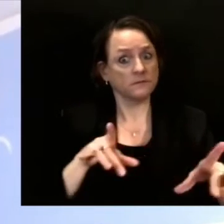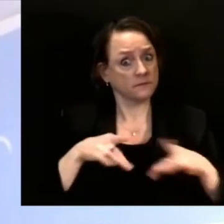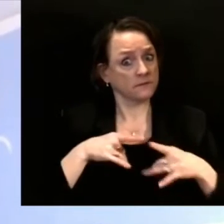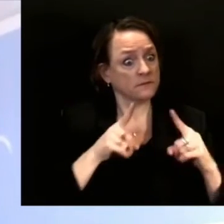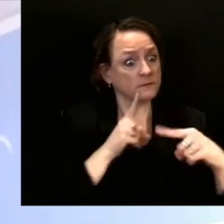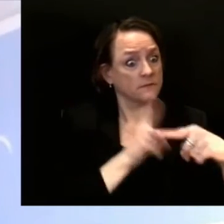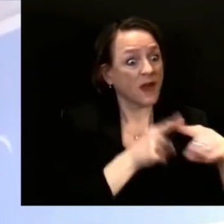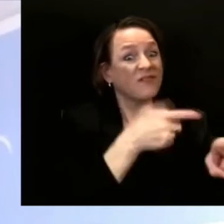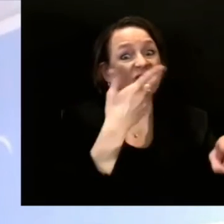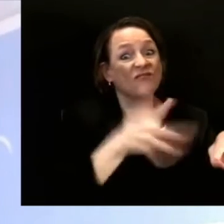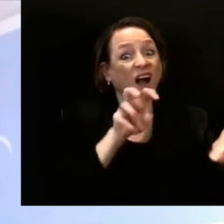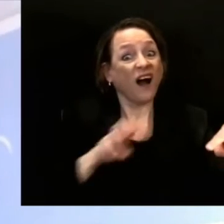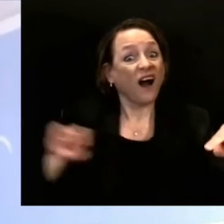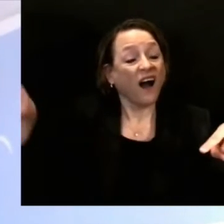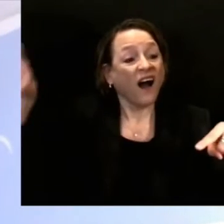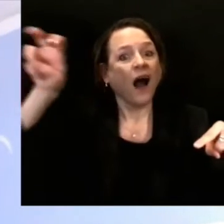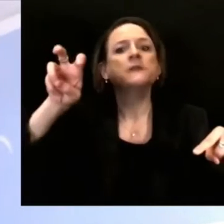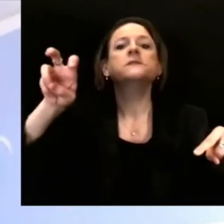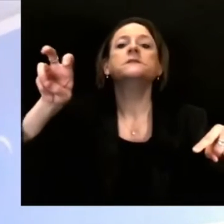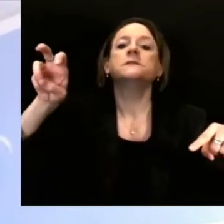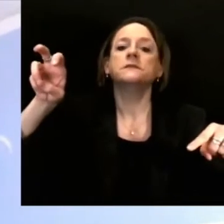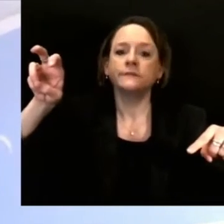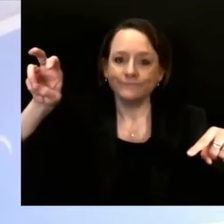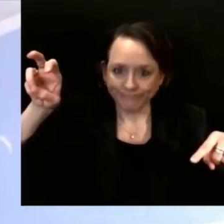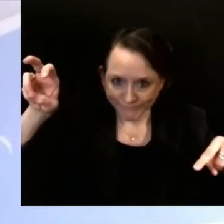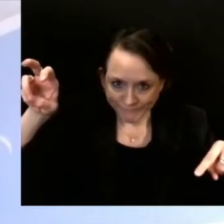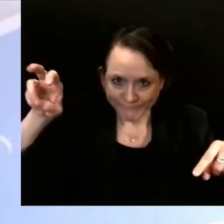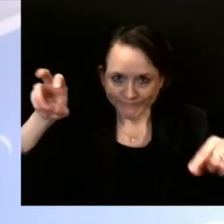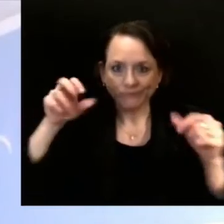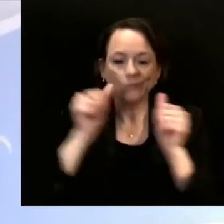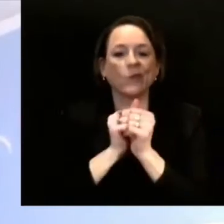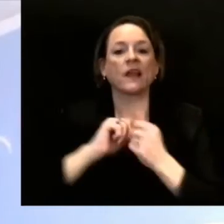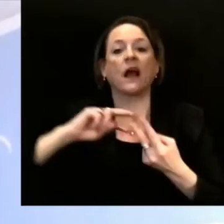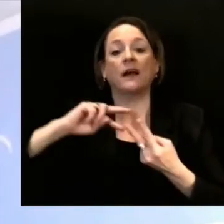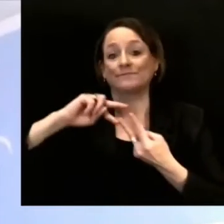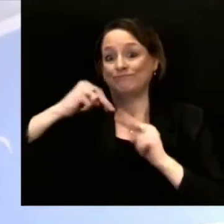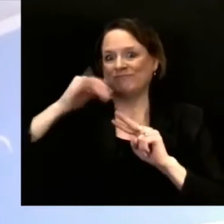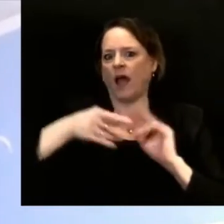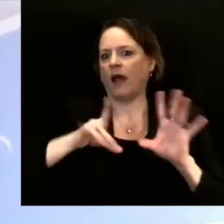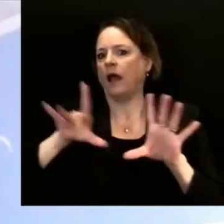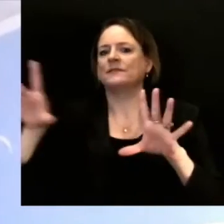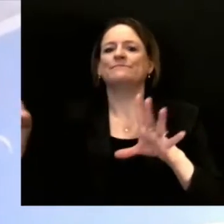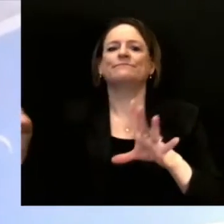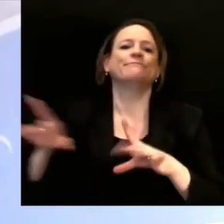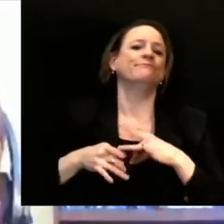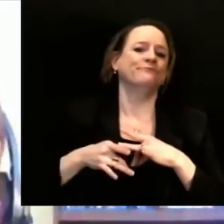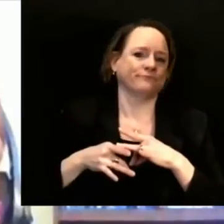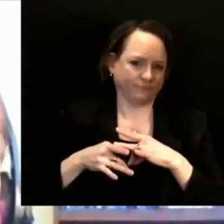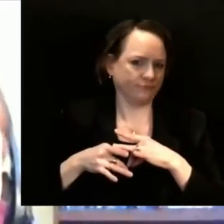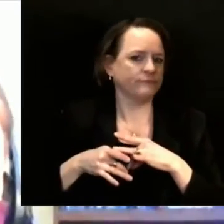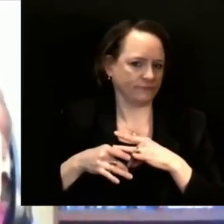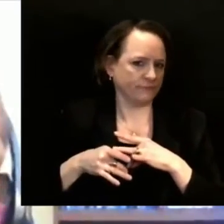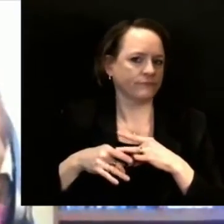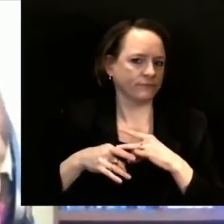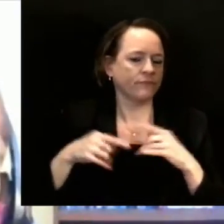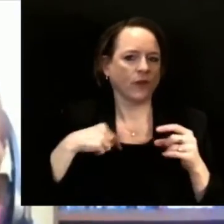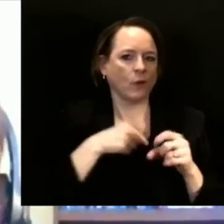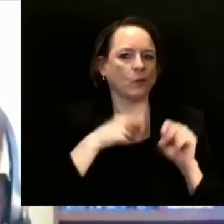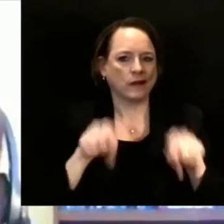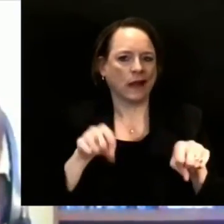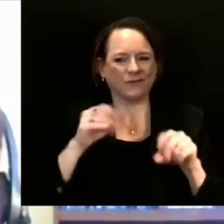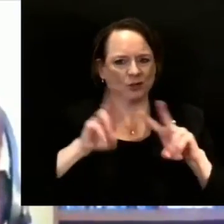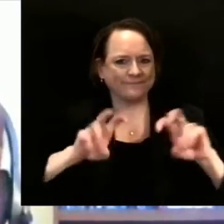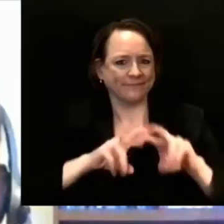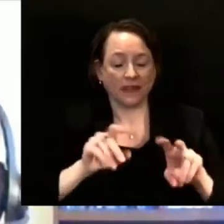able to identify if those types of variants were to be in the state. And so let me also double